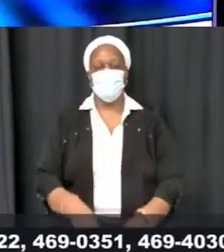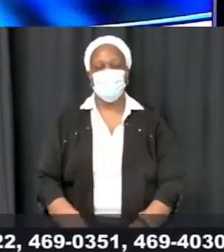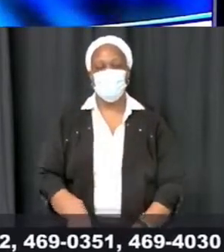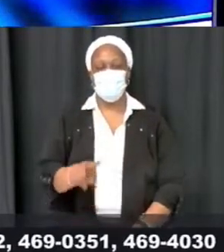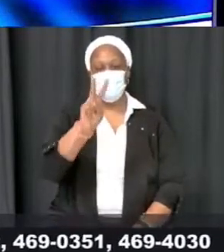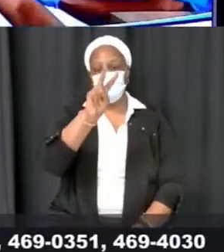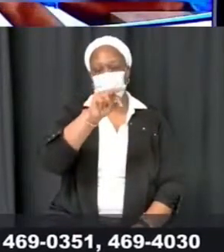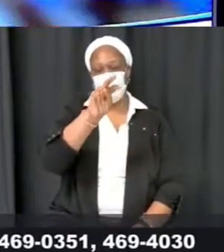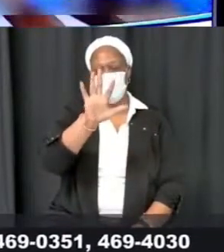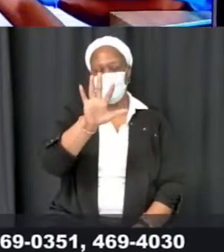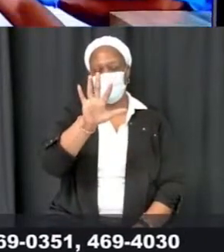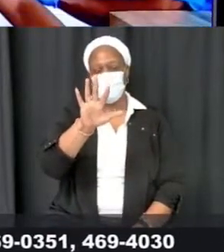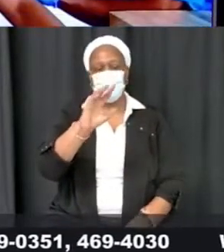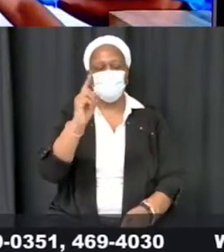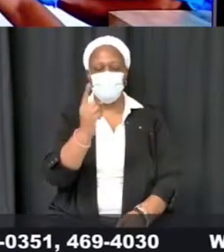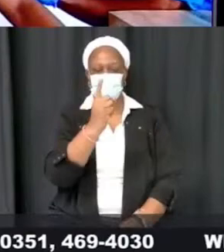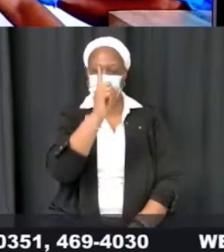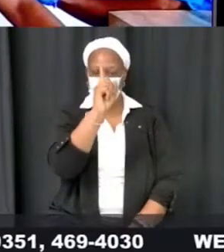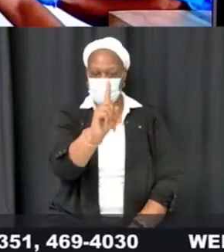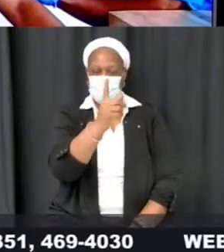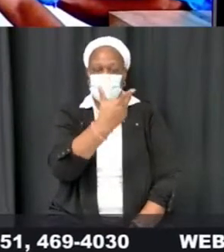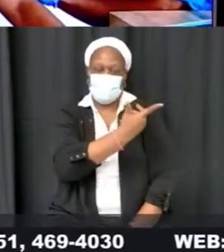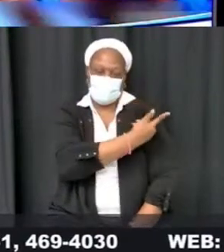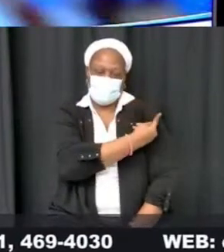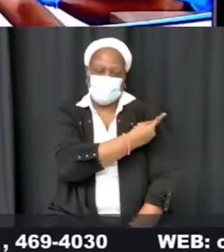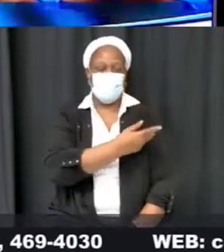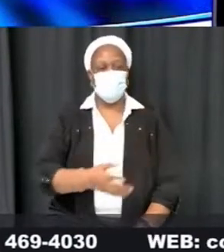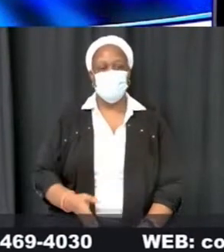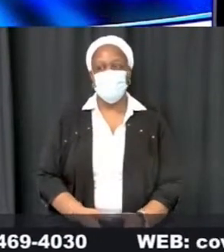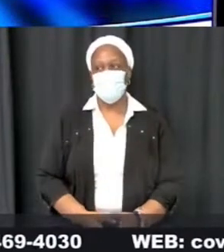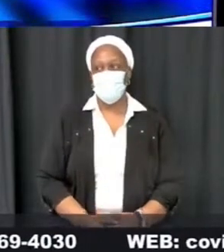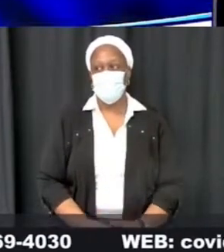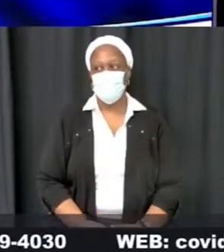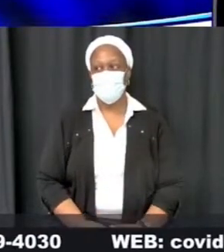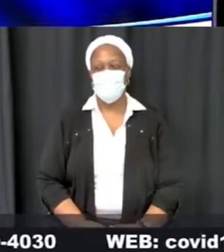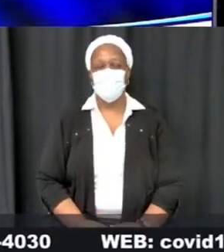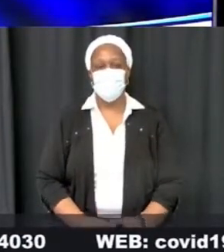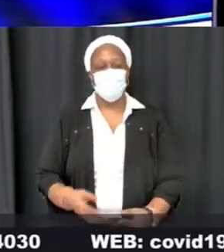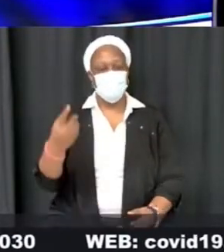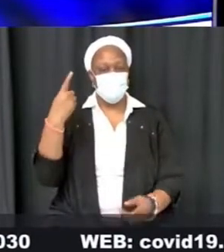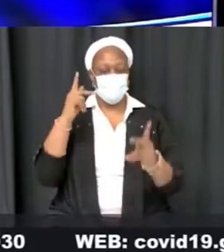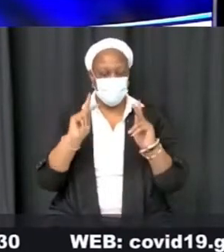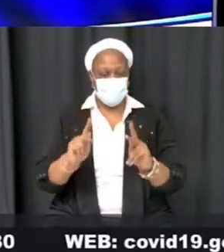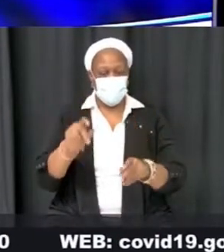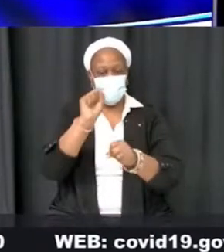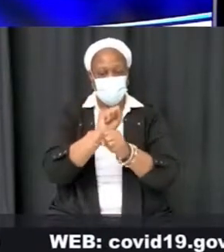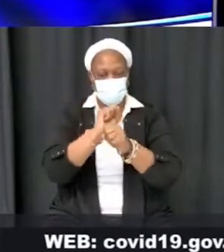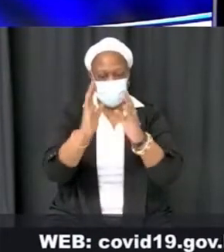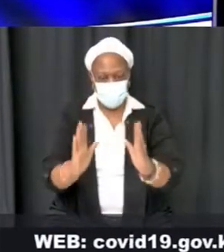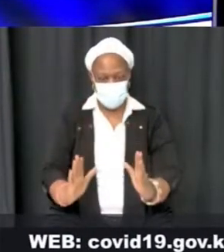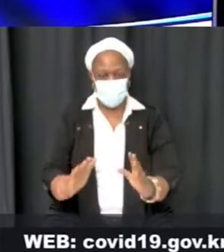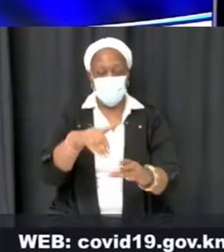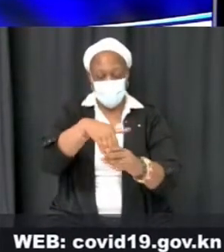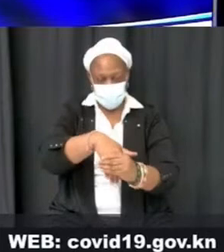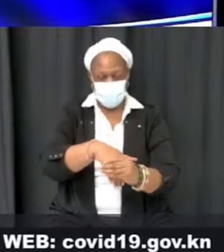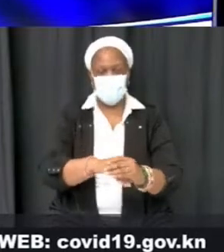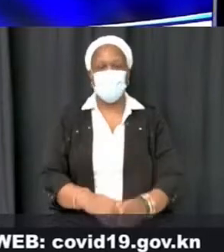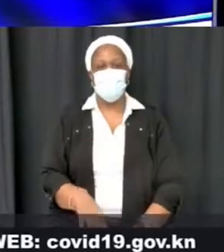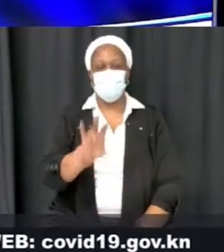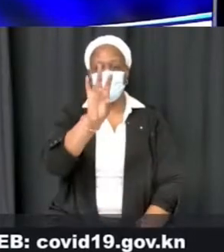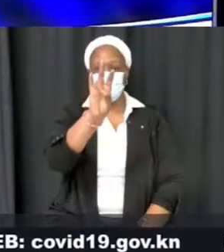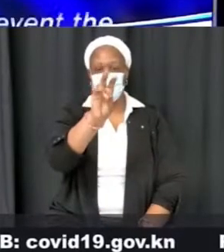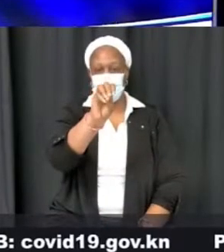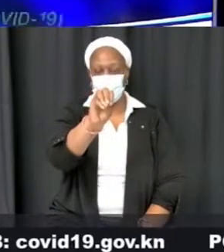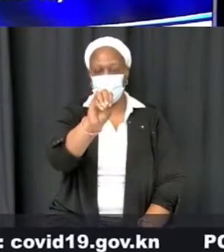have had one dose. Among the staff, there are 70 staff